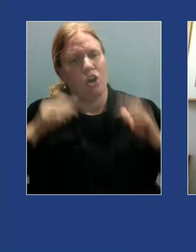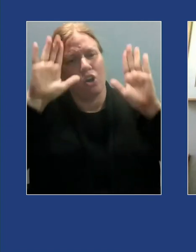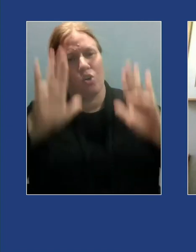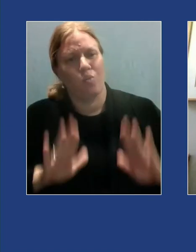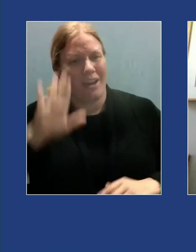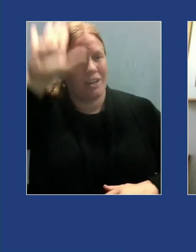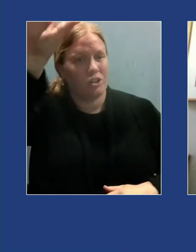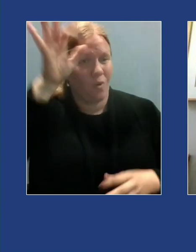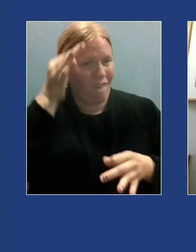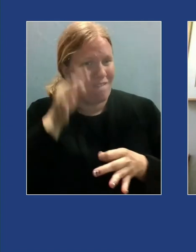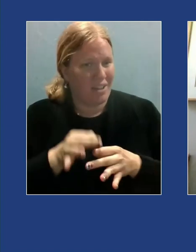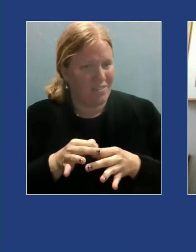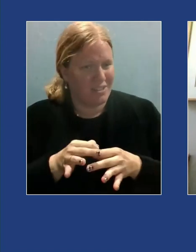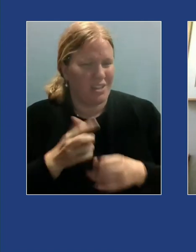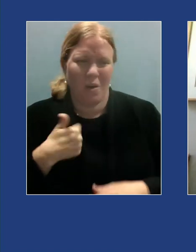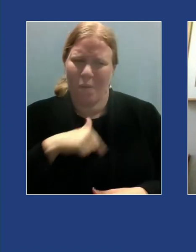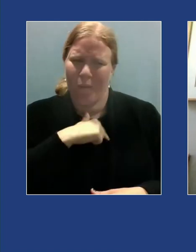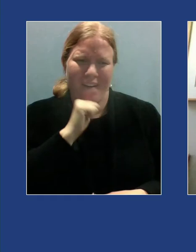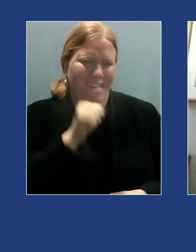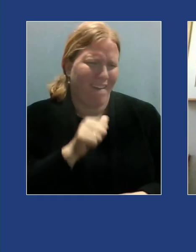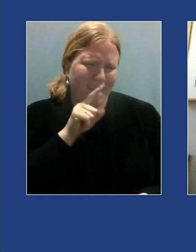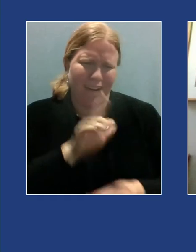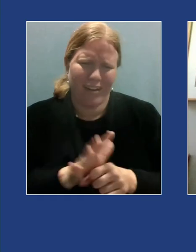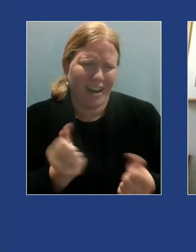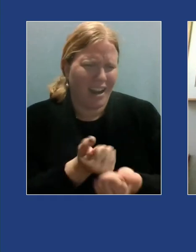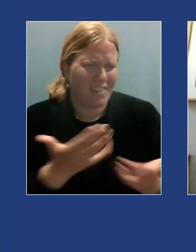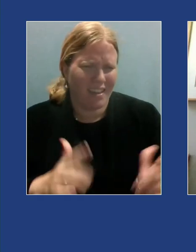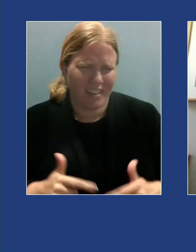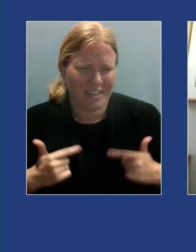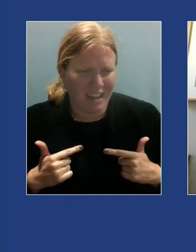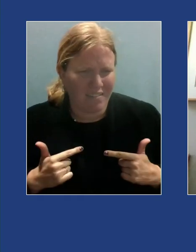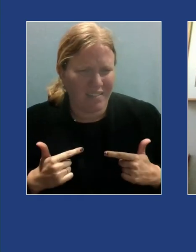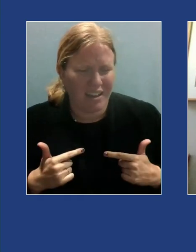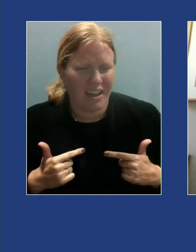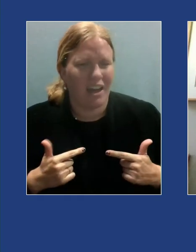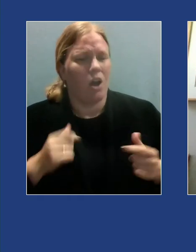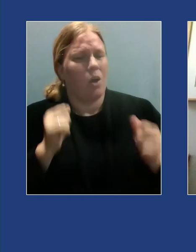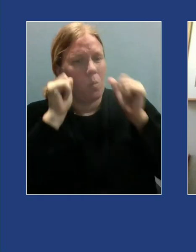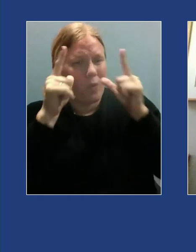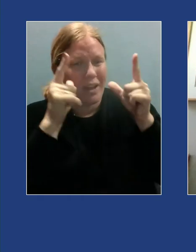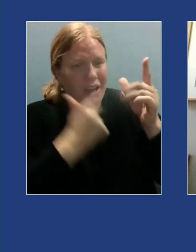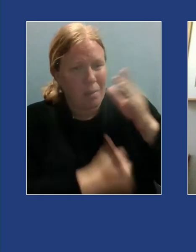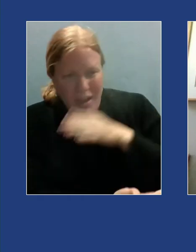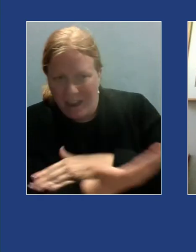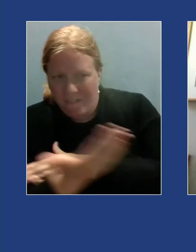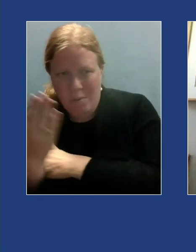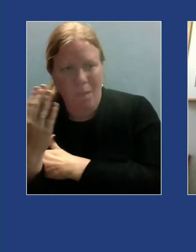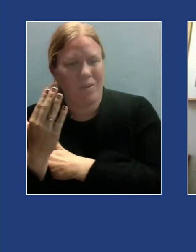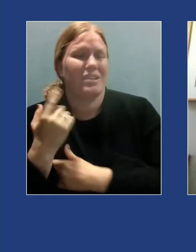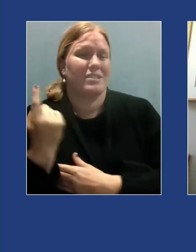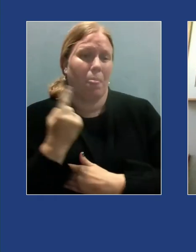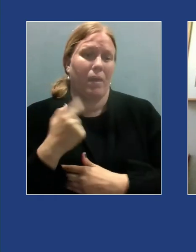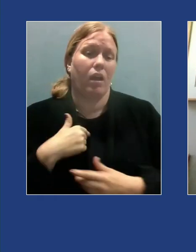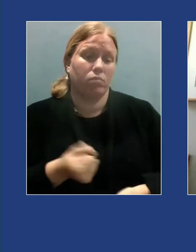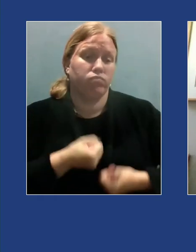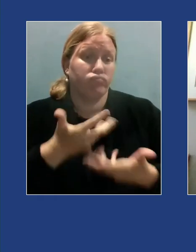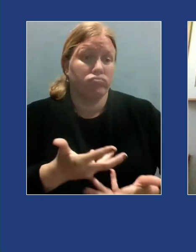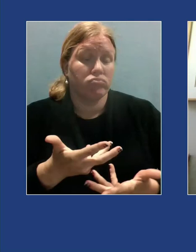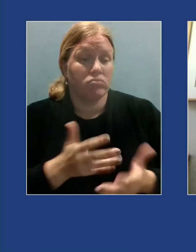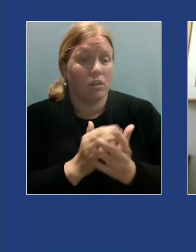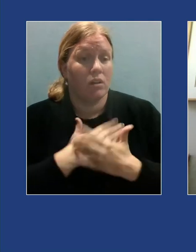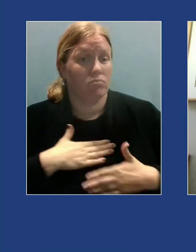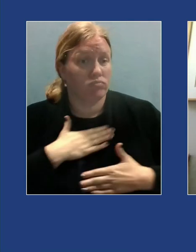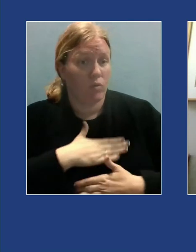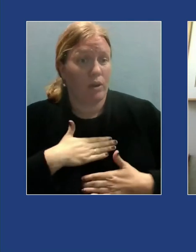aren't guaranteed anything in this life and waking up every morning is a blessing I express gratitude for when people ask me what I do for